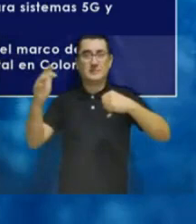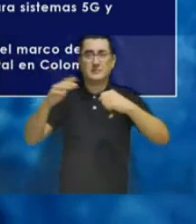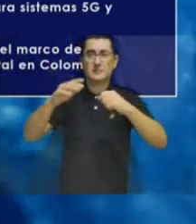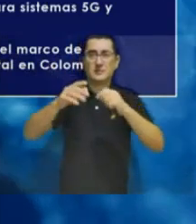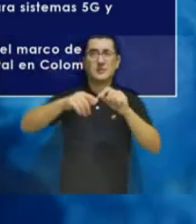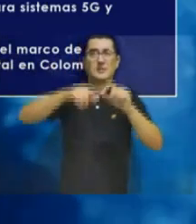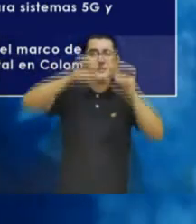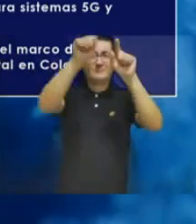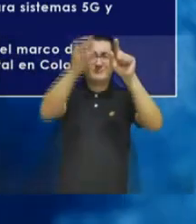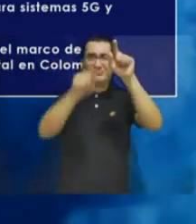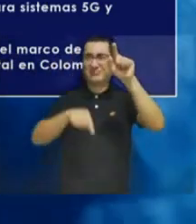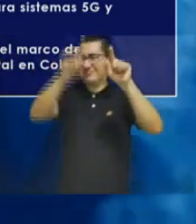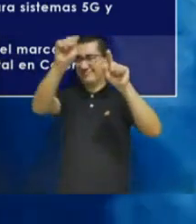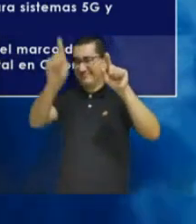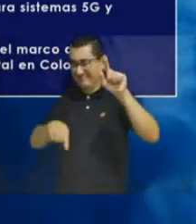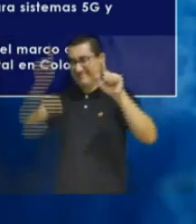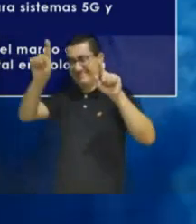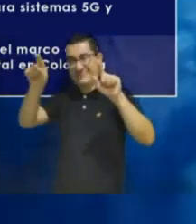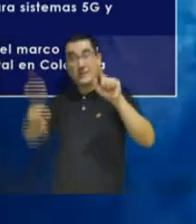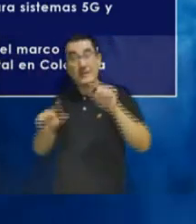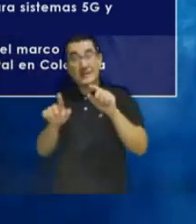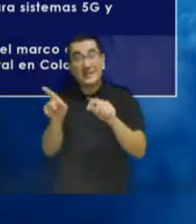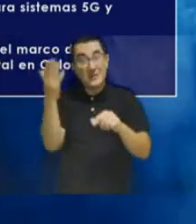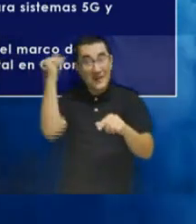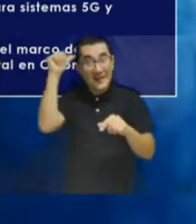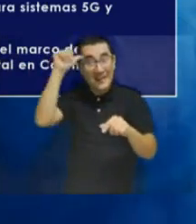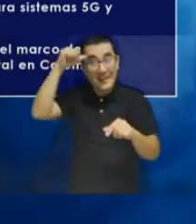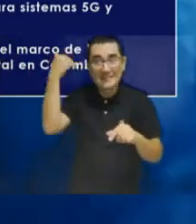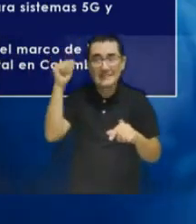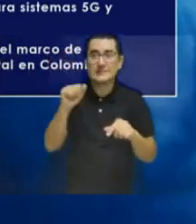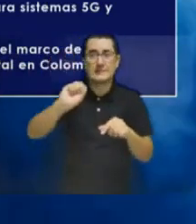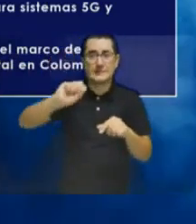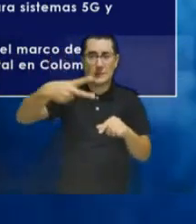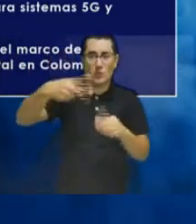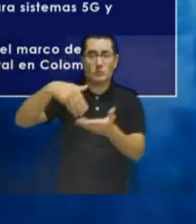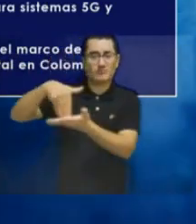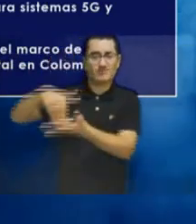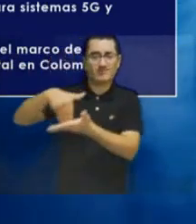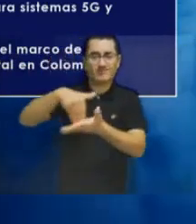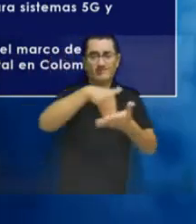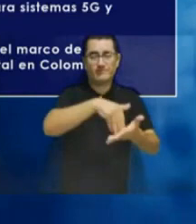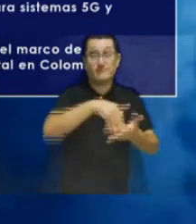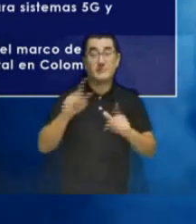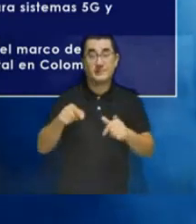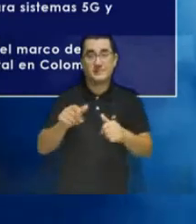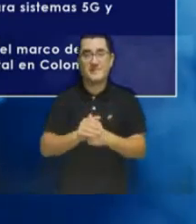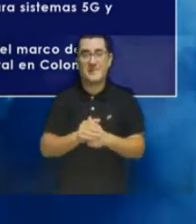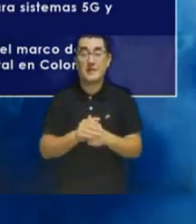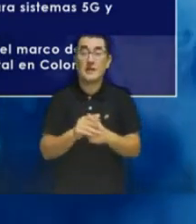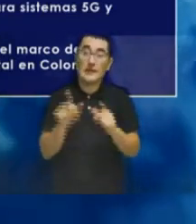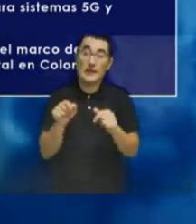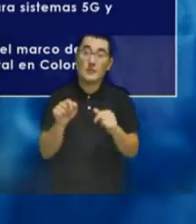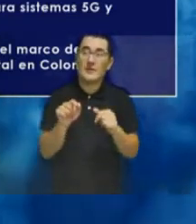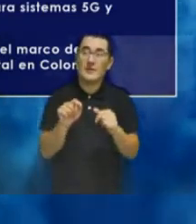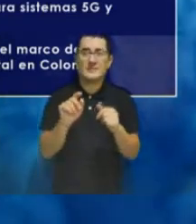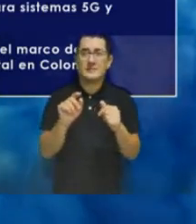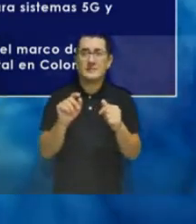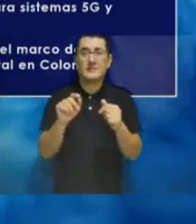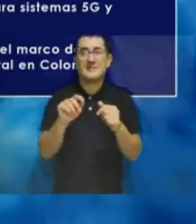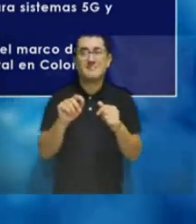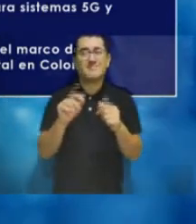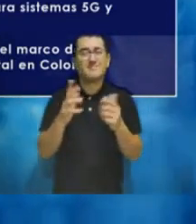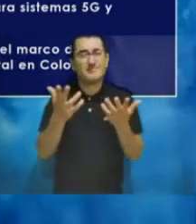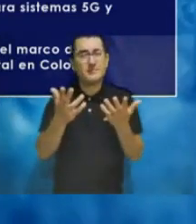verticals in future locations was treated in the second panel. We saw use cases for verticals,